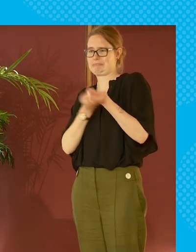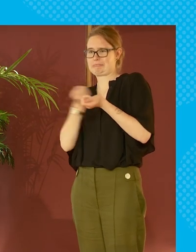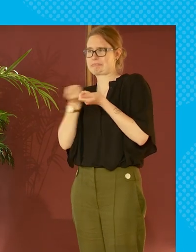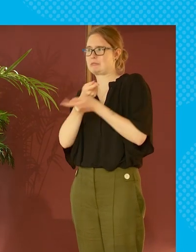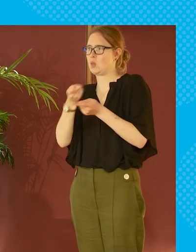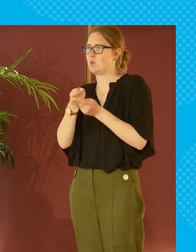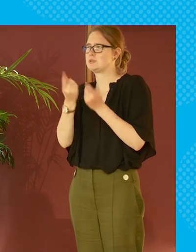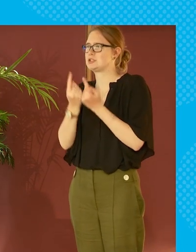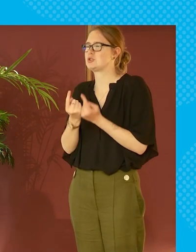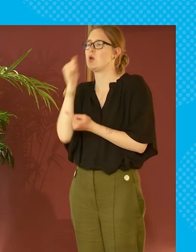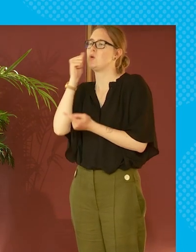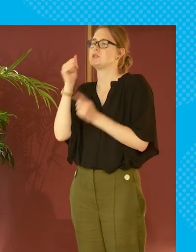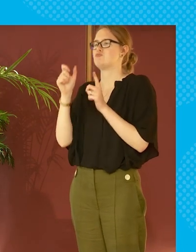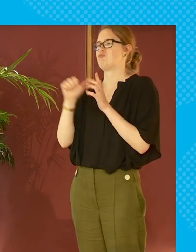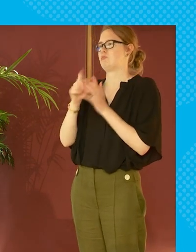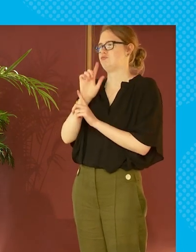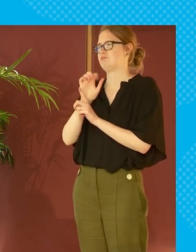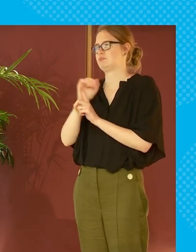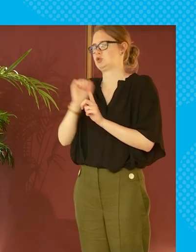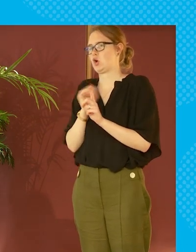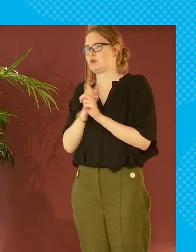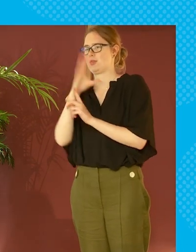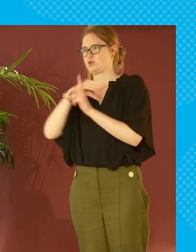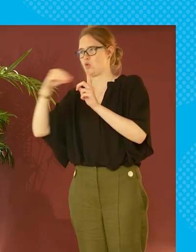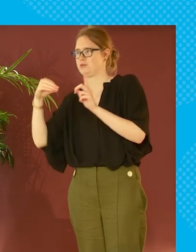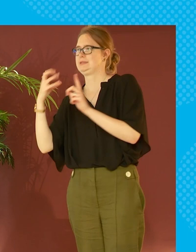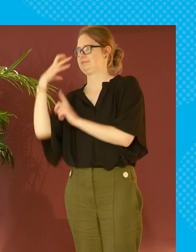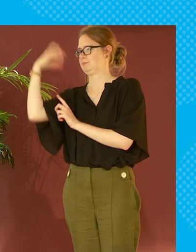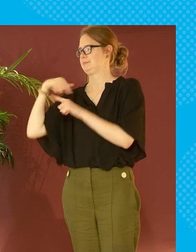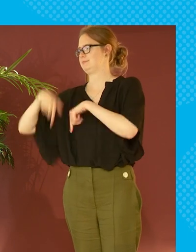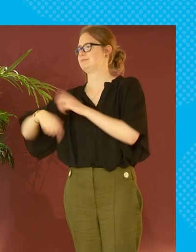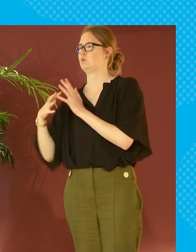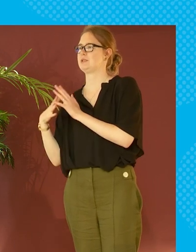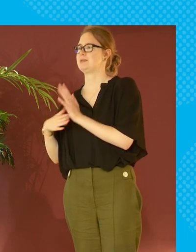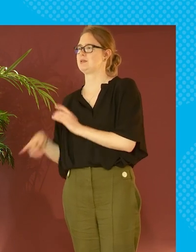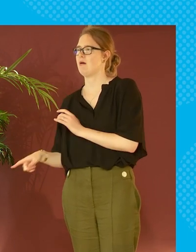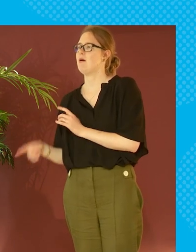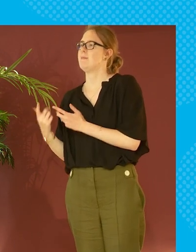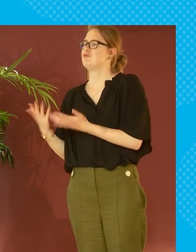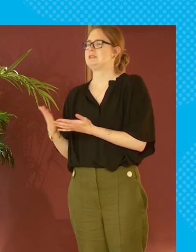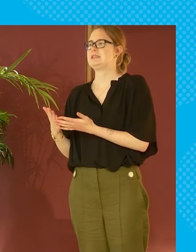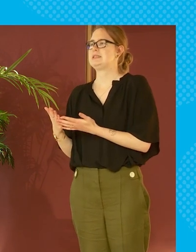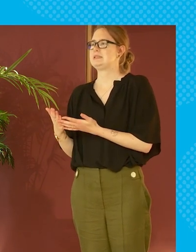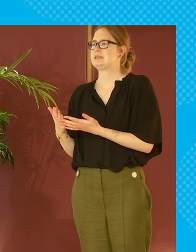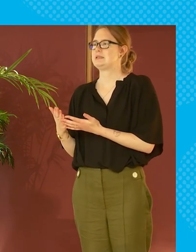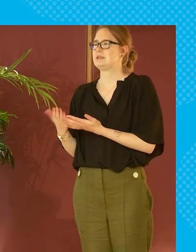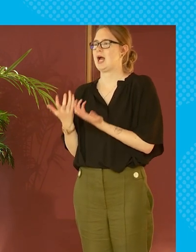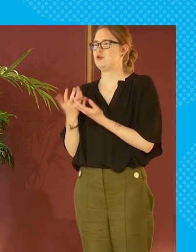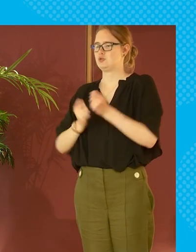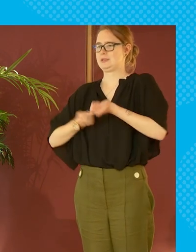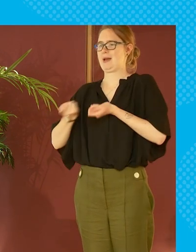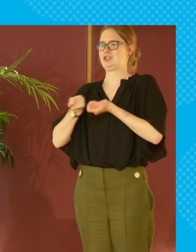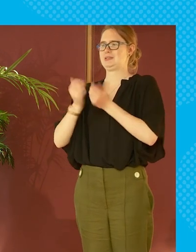know it's less of a problem in scotland than it is uk wide with the tory government in westminster um that really kind of